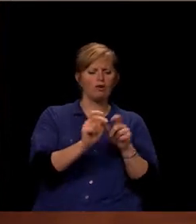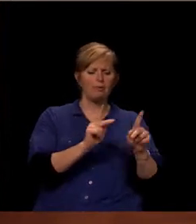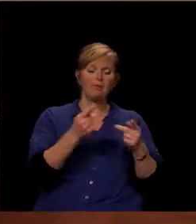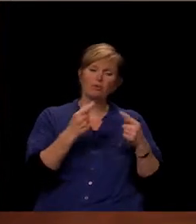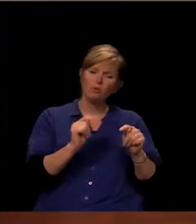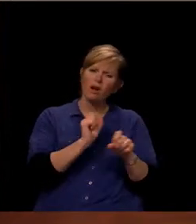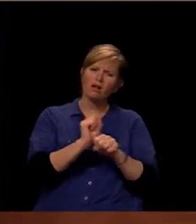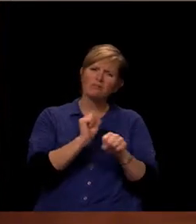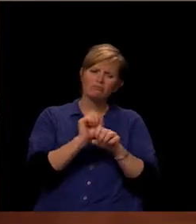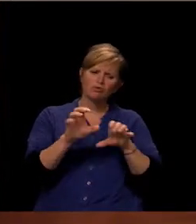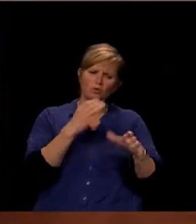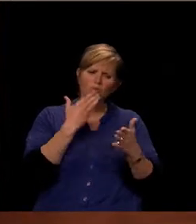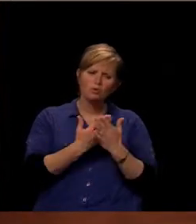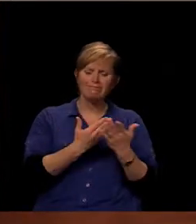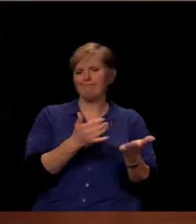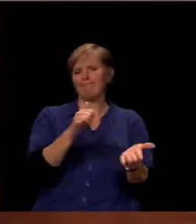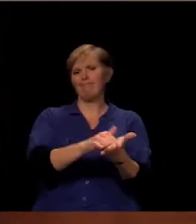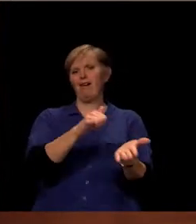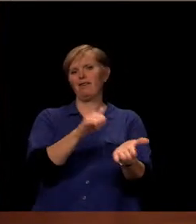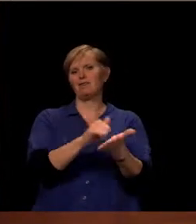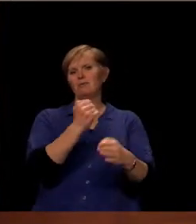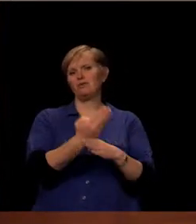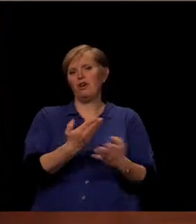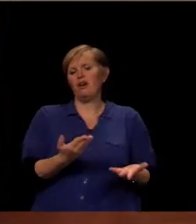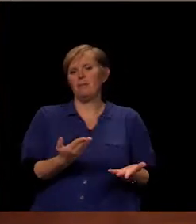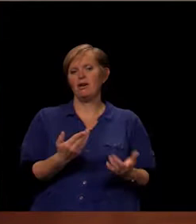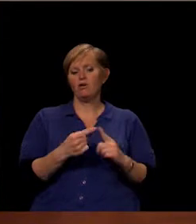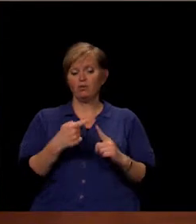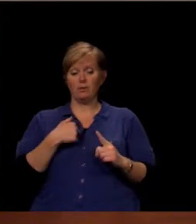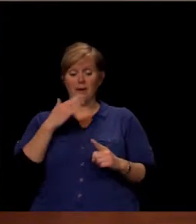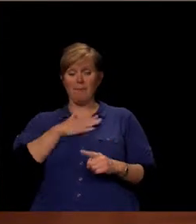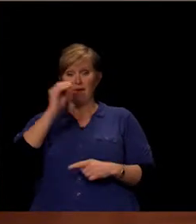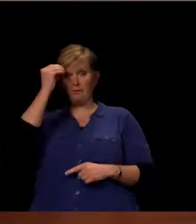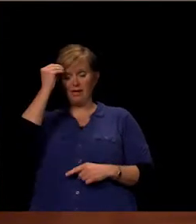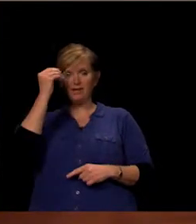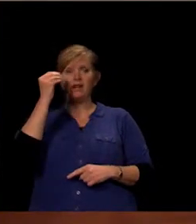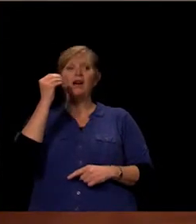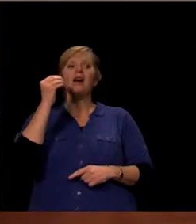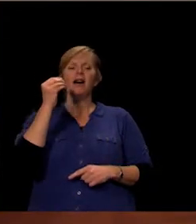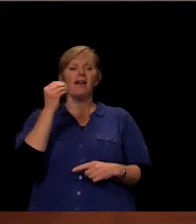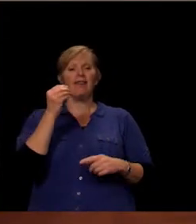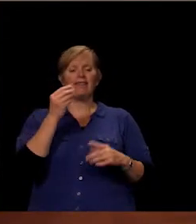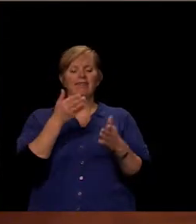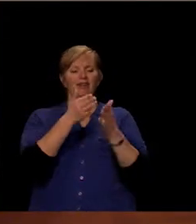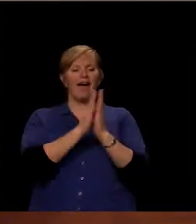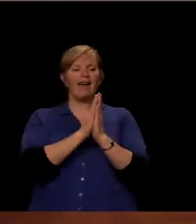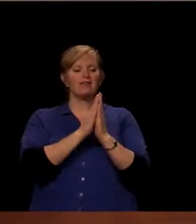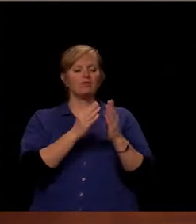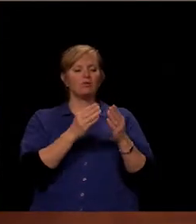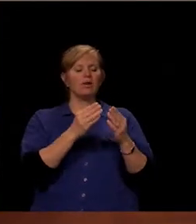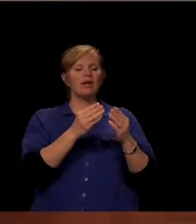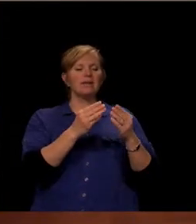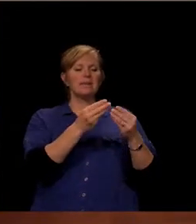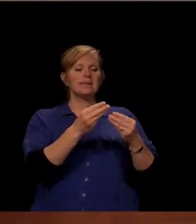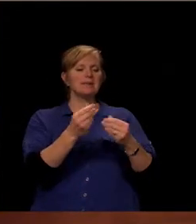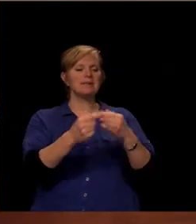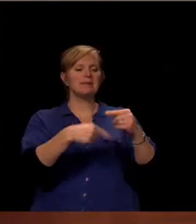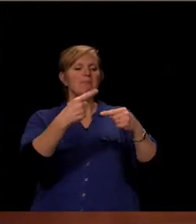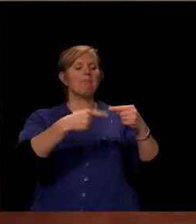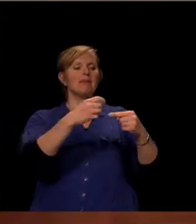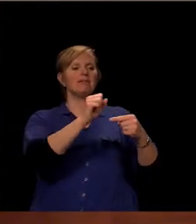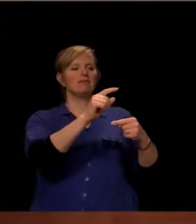good job, impossible. To me, they're being asked to spin straw into gold and to make bricks without straw. And it isn't going to happen.